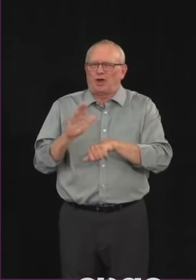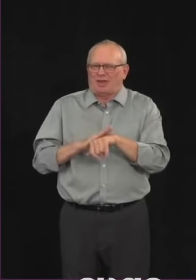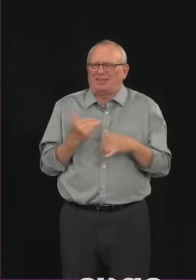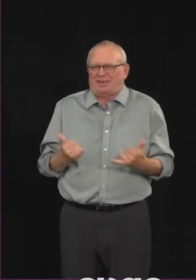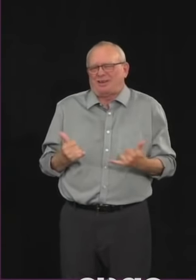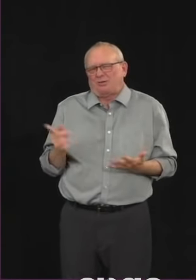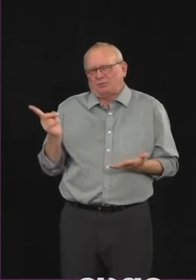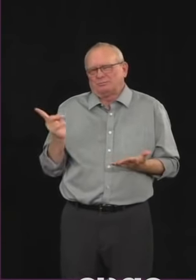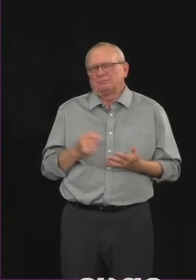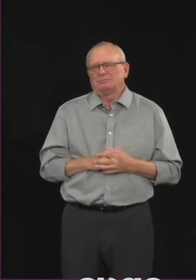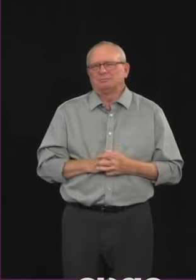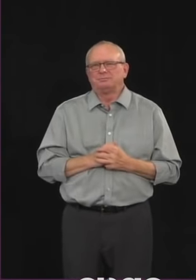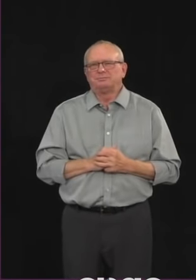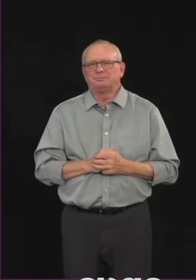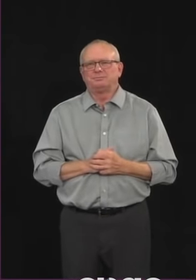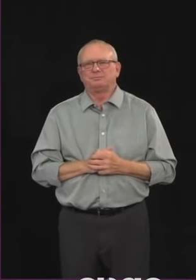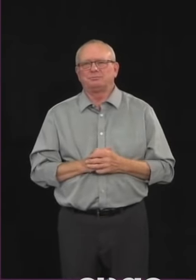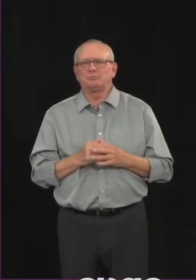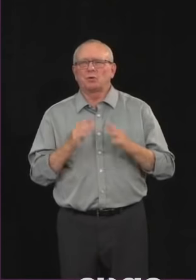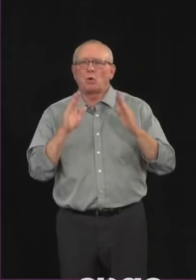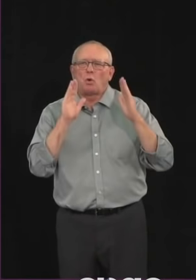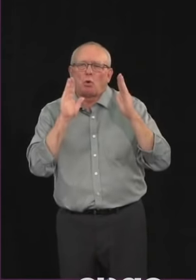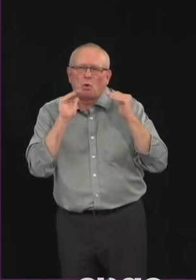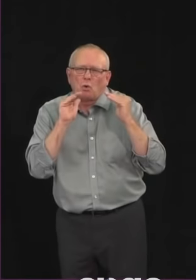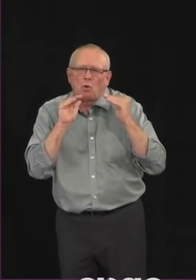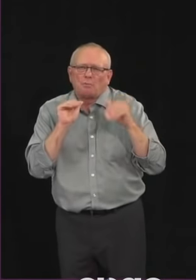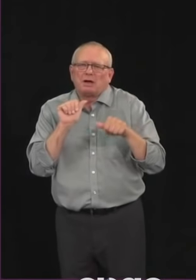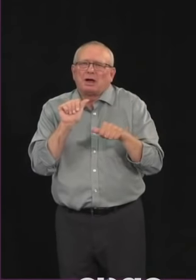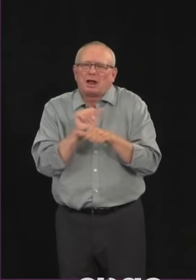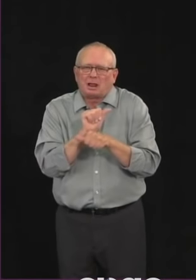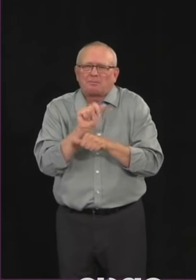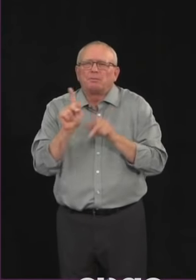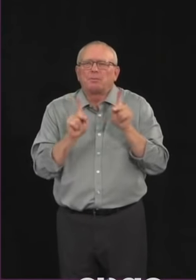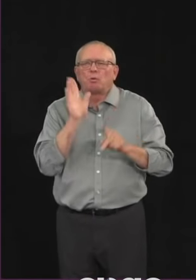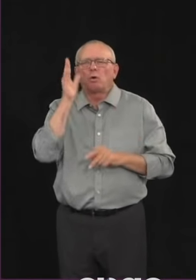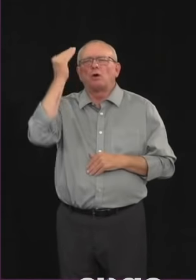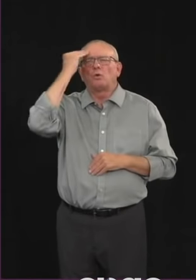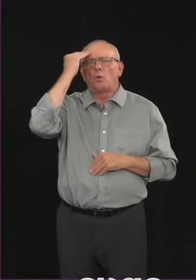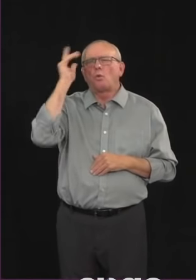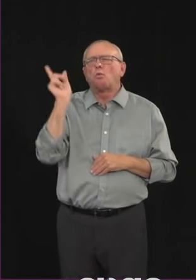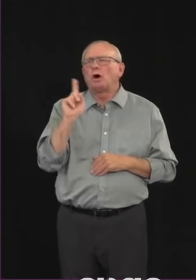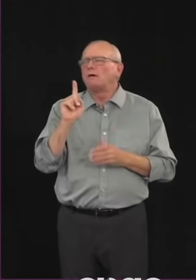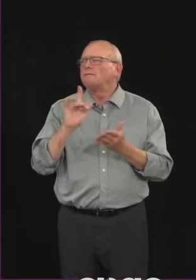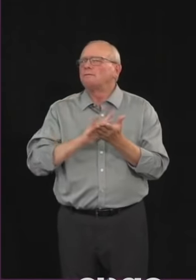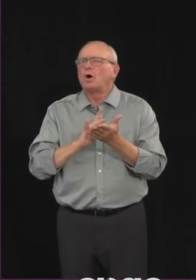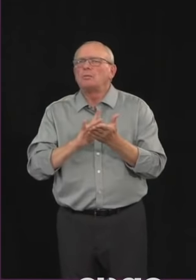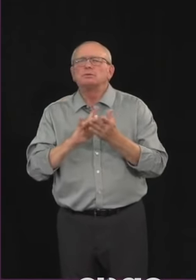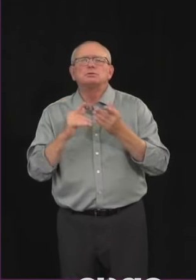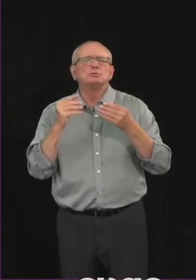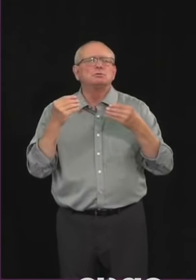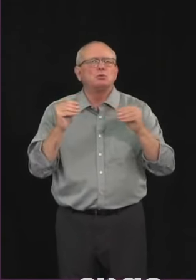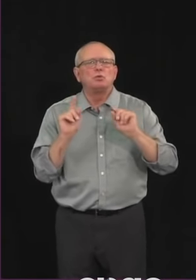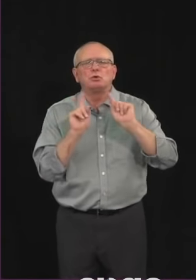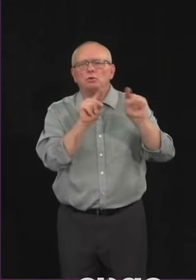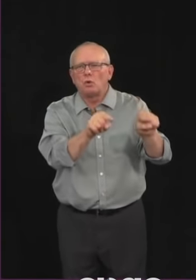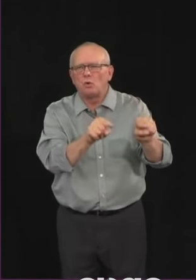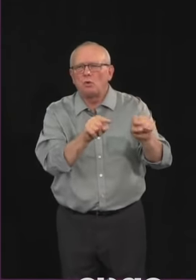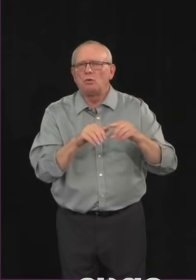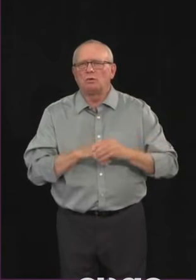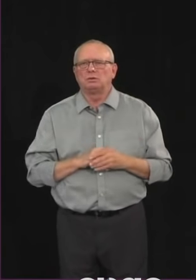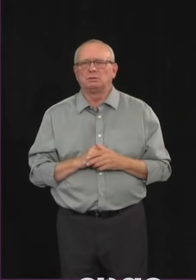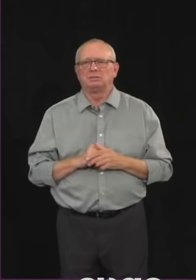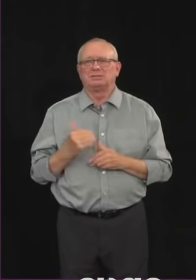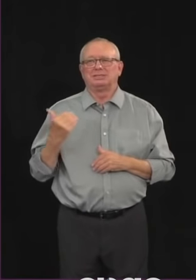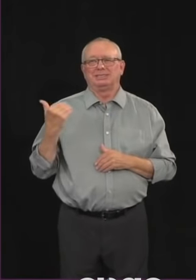that will hopefully help Albertans know which pharmacies are participating and we are able to use the information gathered from the pilot that's been